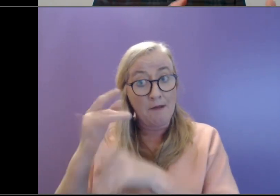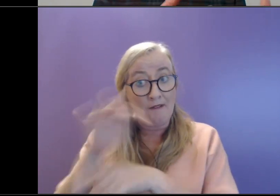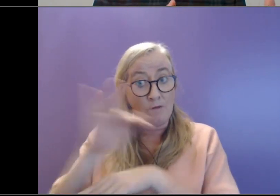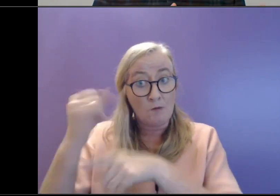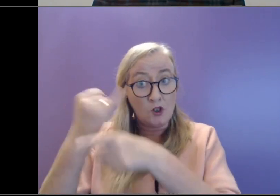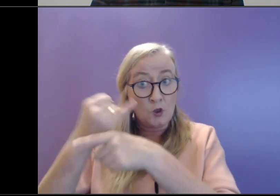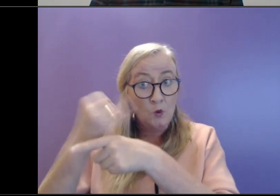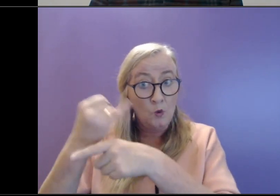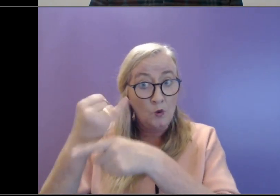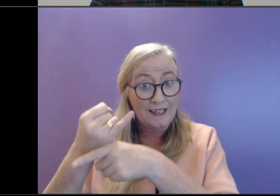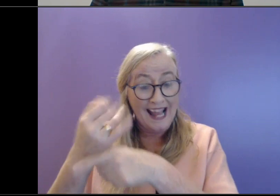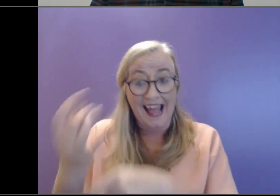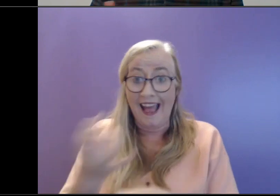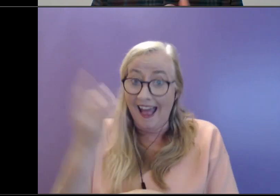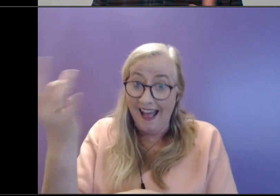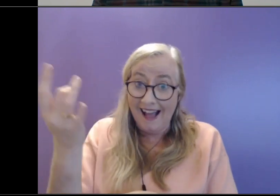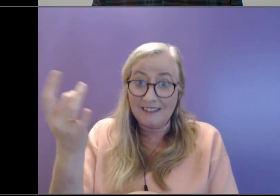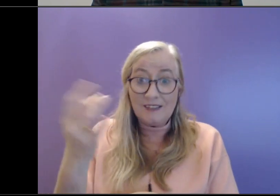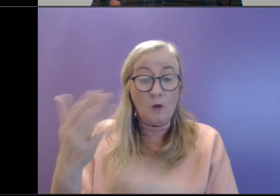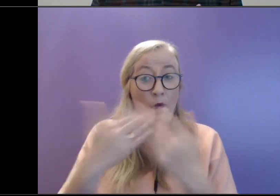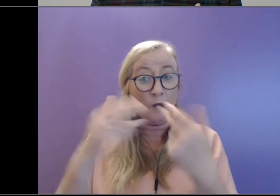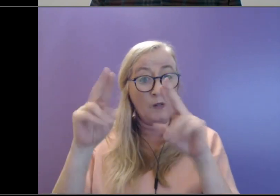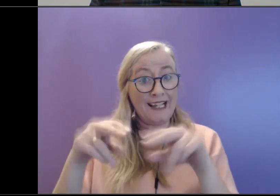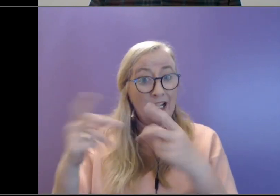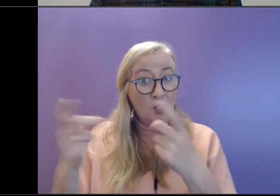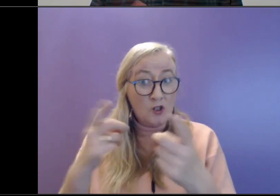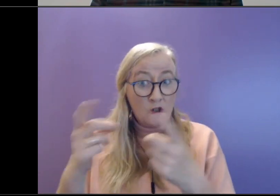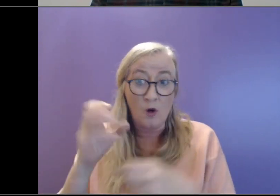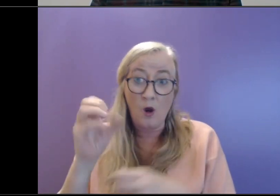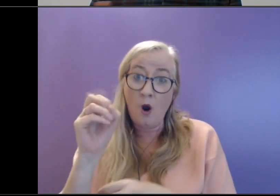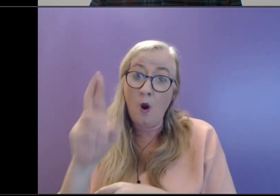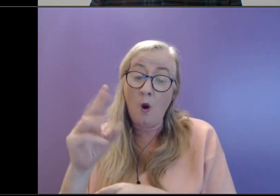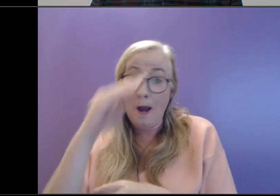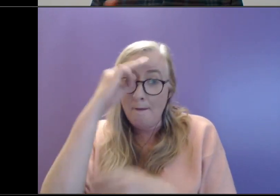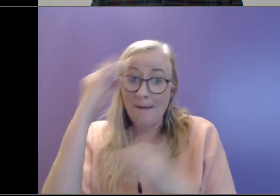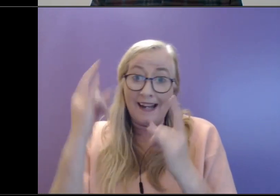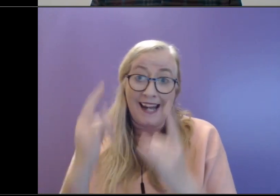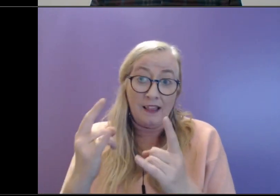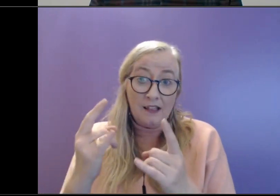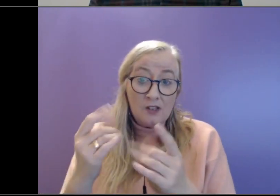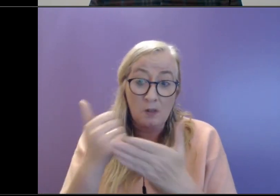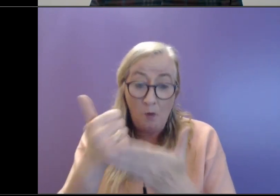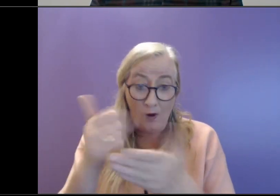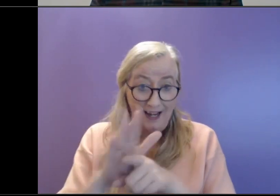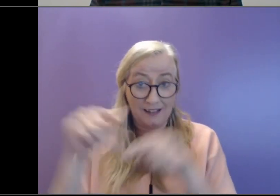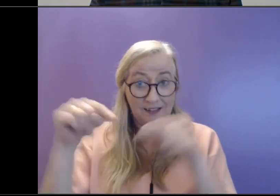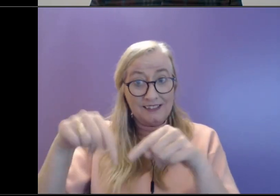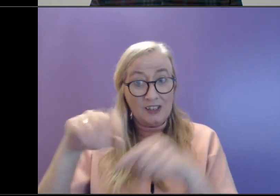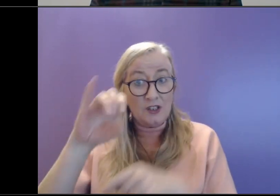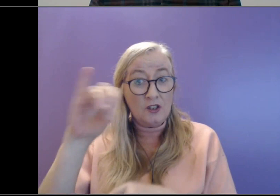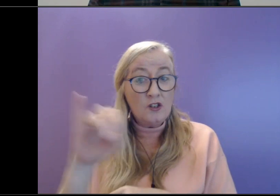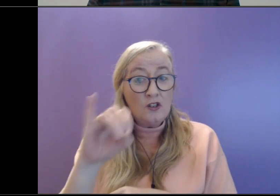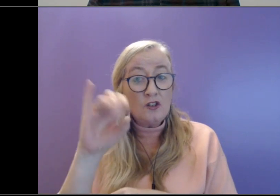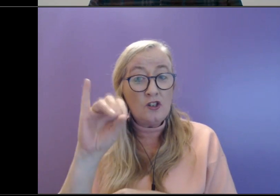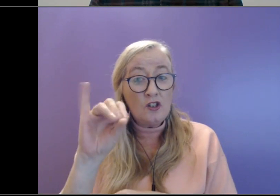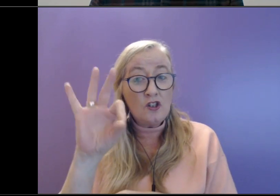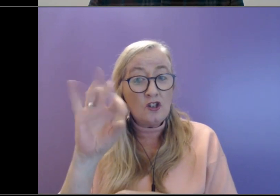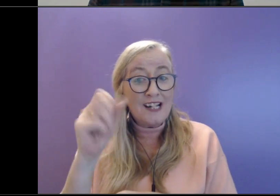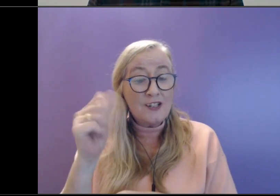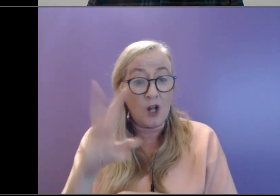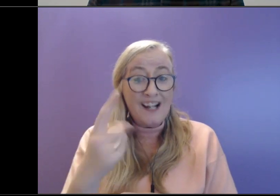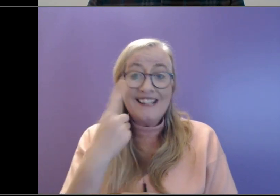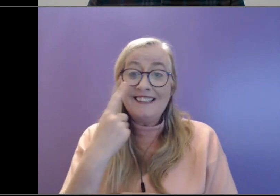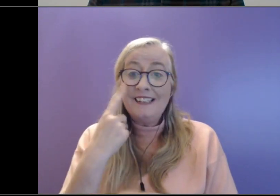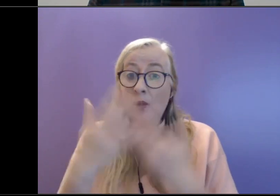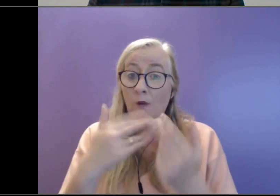what can we put in place? Or it might be reaching out to a mental health support like Jigsaw to see if there's any advice they can give around it.